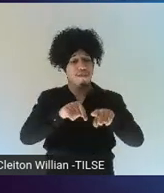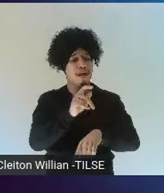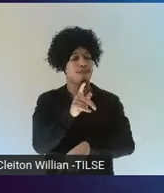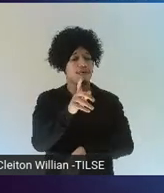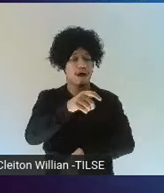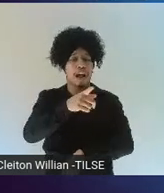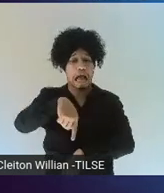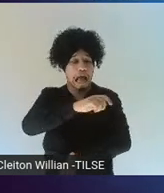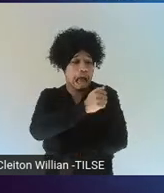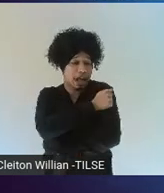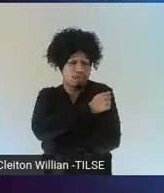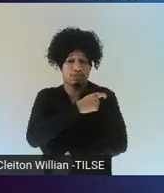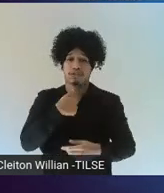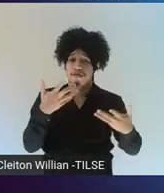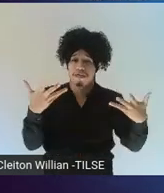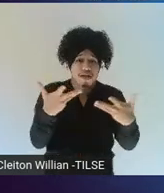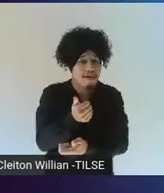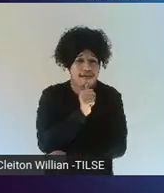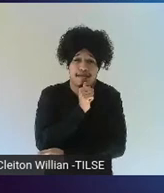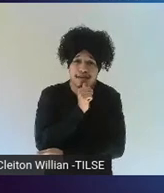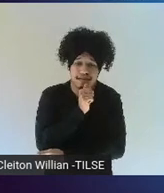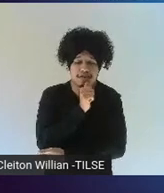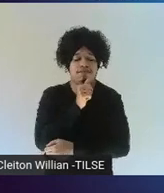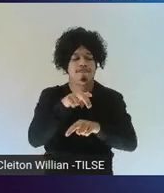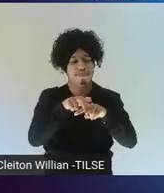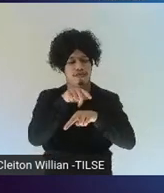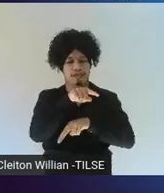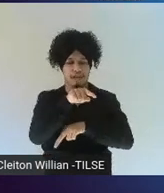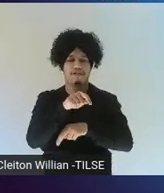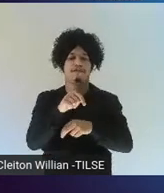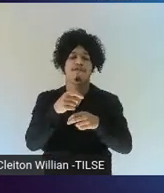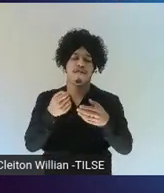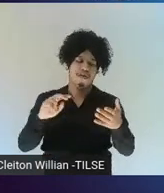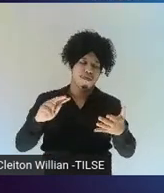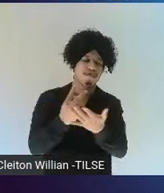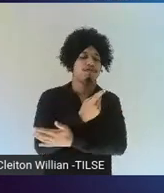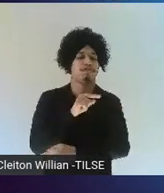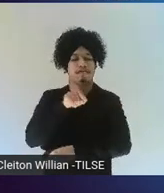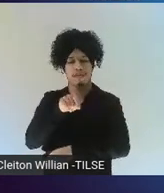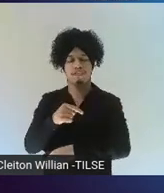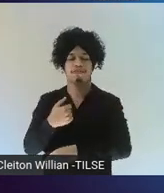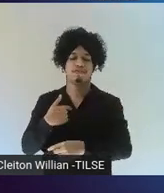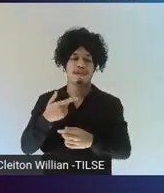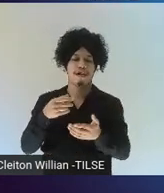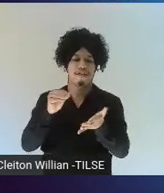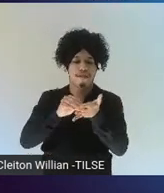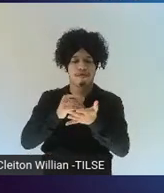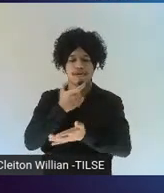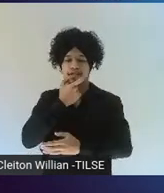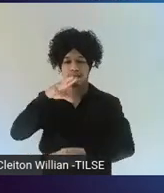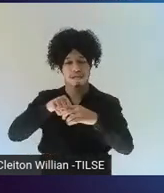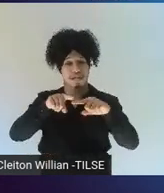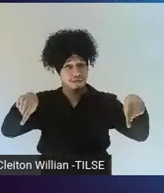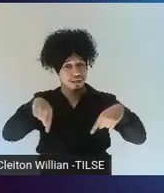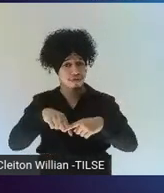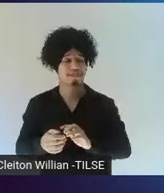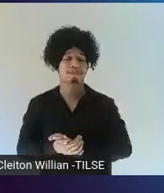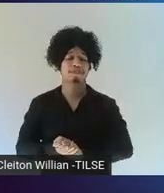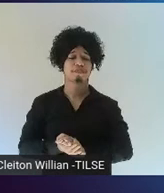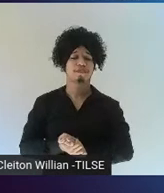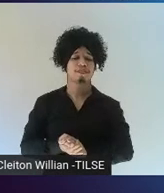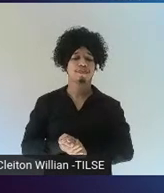There was a misalignment between the policy and what students and faculty actually needed to be successful.